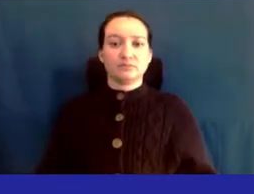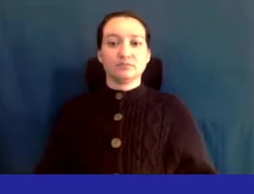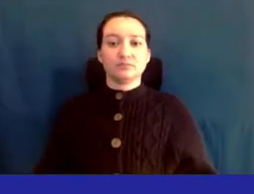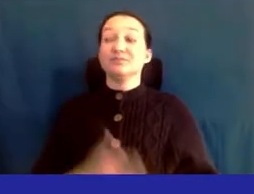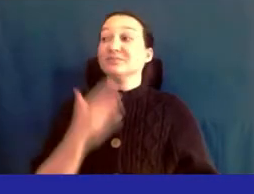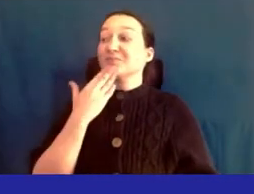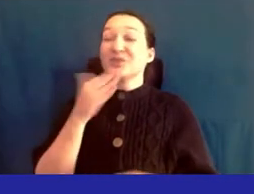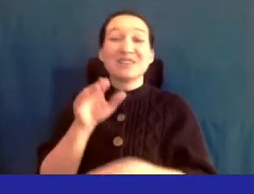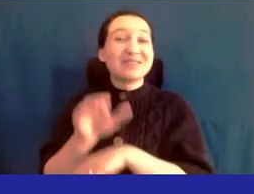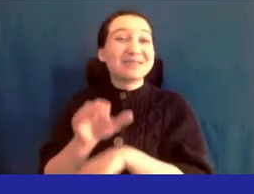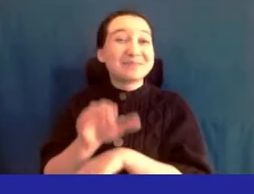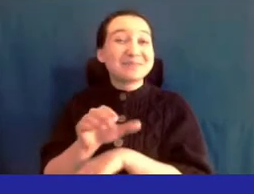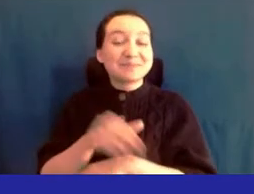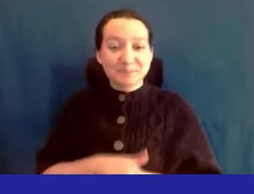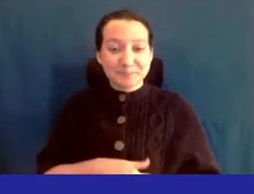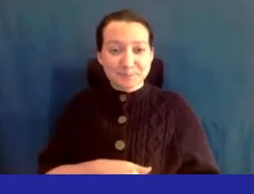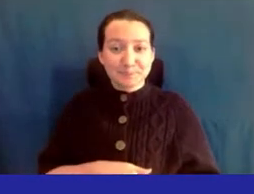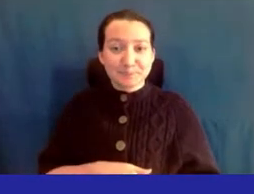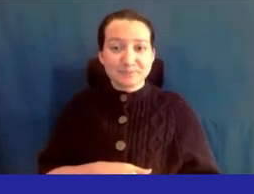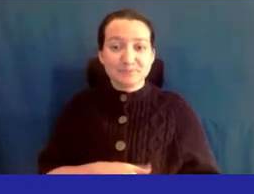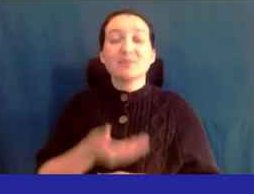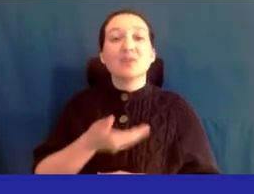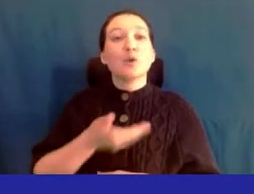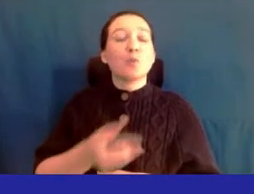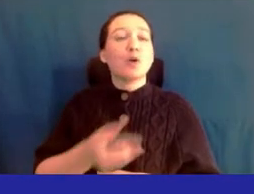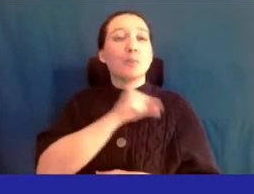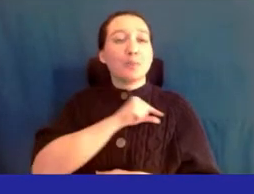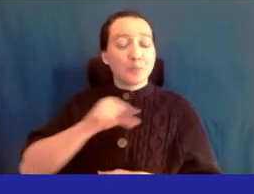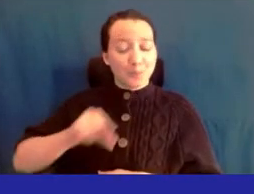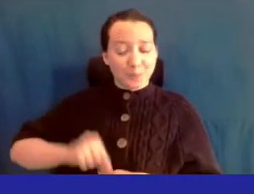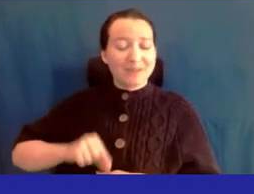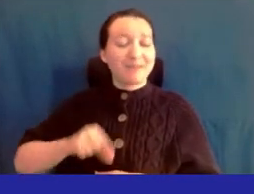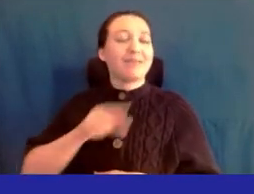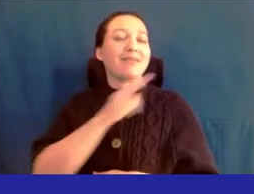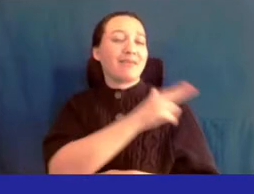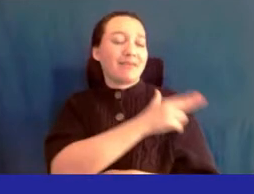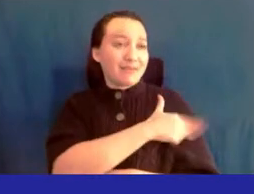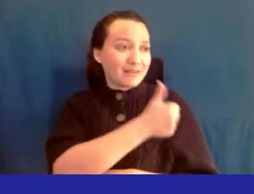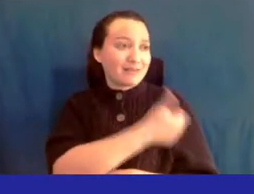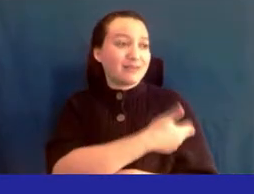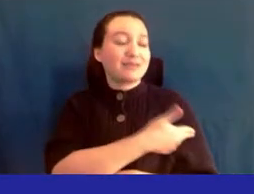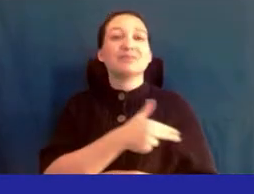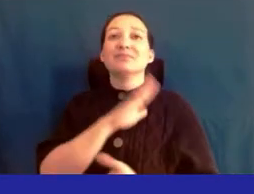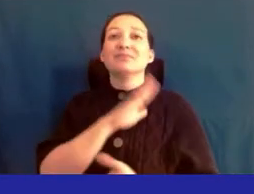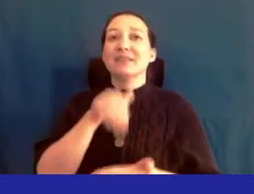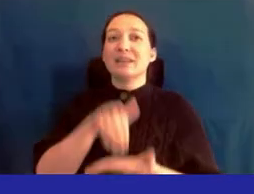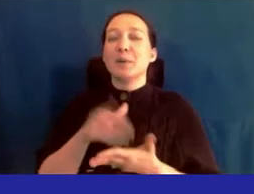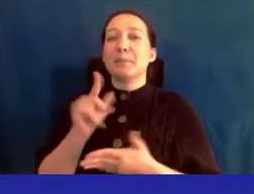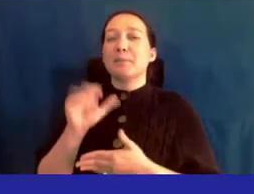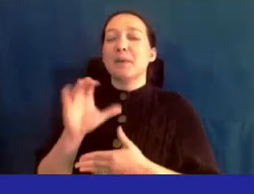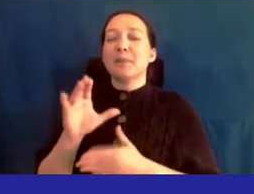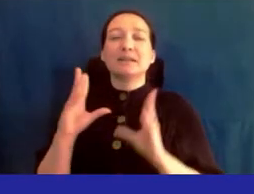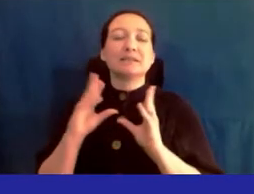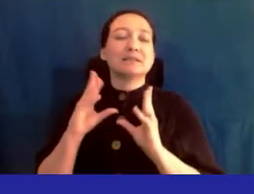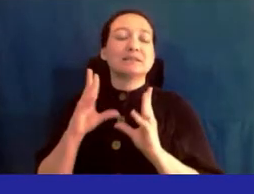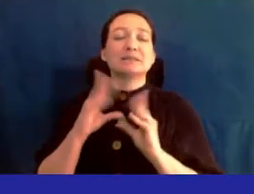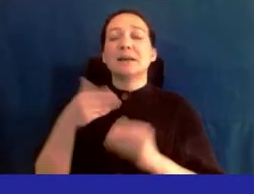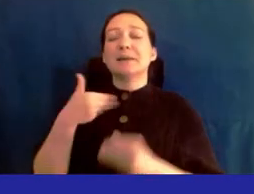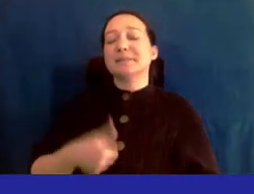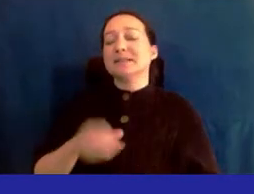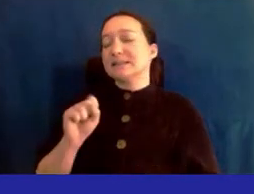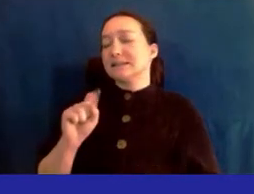good evening and welcome to queen's hospital center public hearing my name is stephen monroe